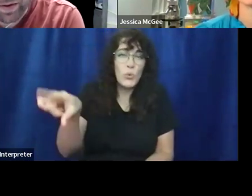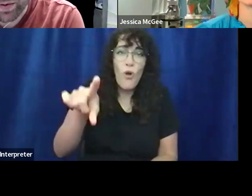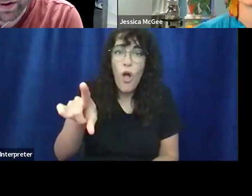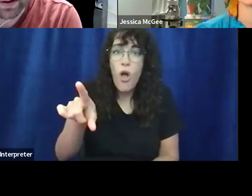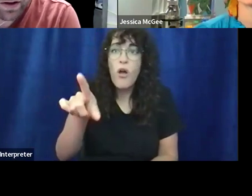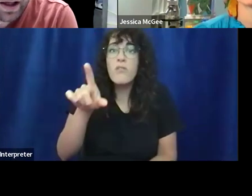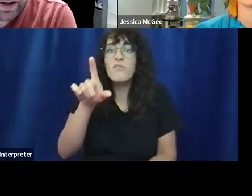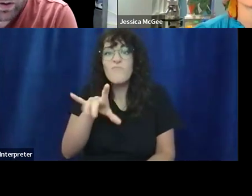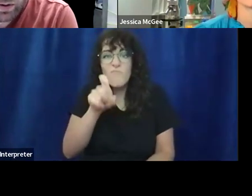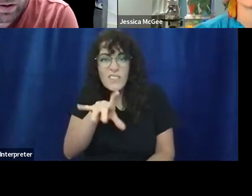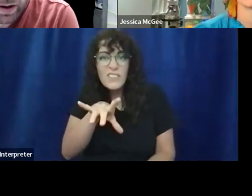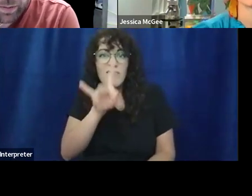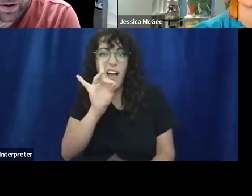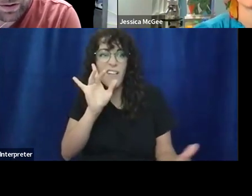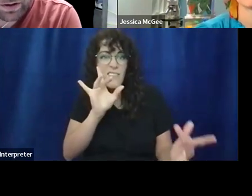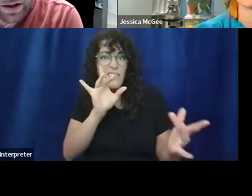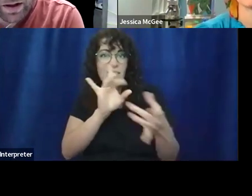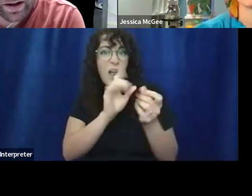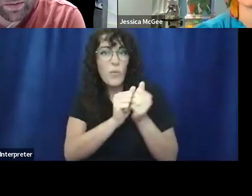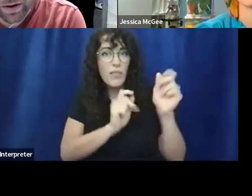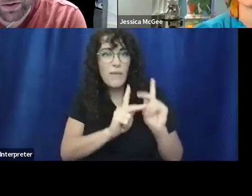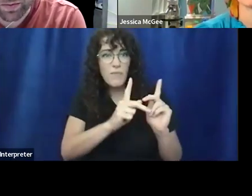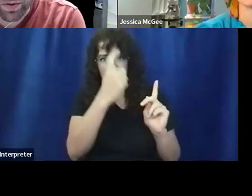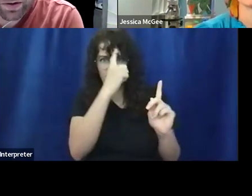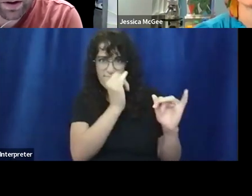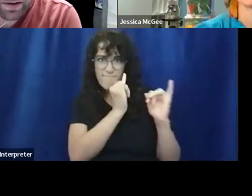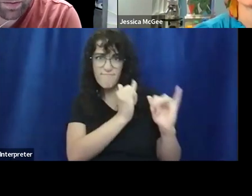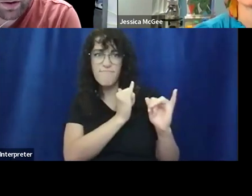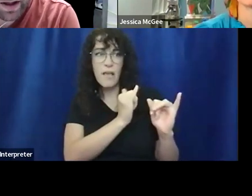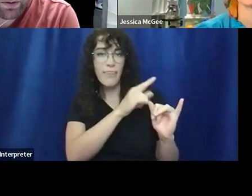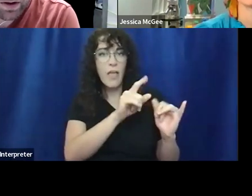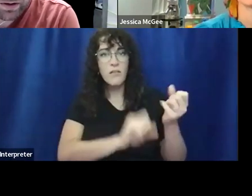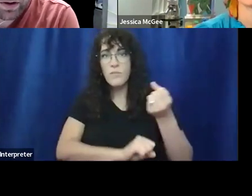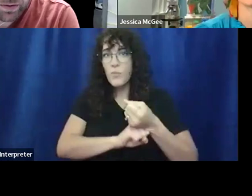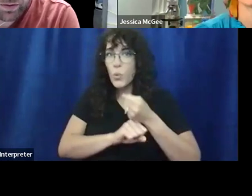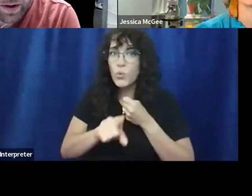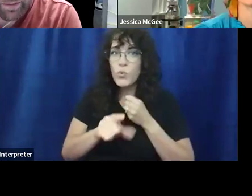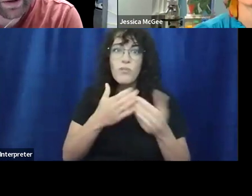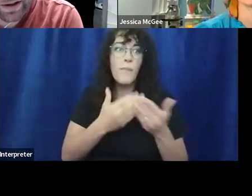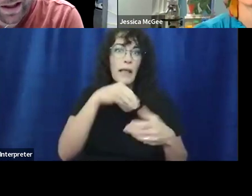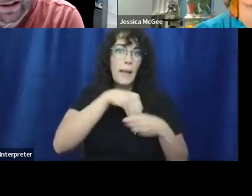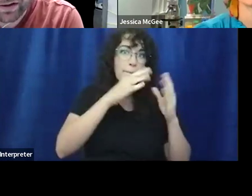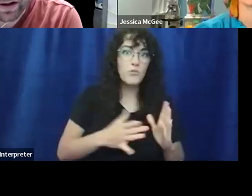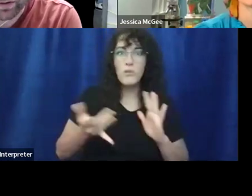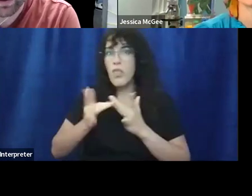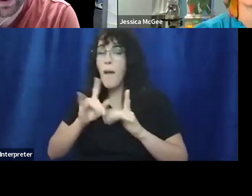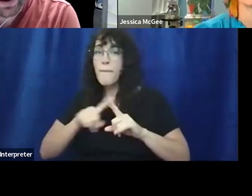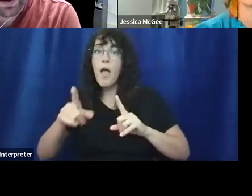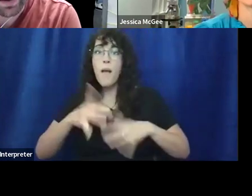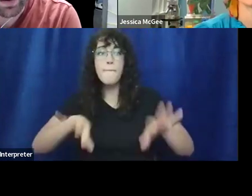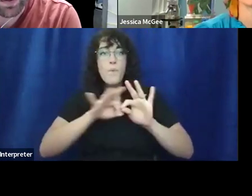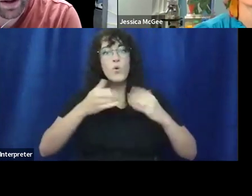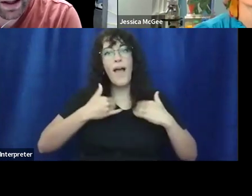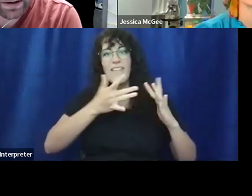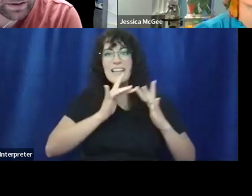-minded people, whether it's online or in person, that can be your support and can be your network in terms of bouncing ideas off of.